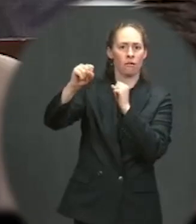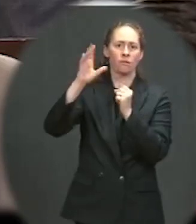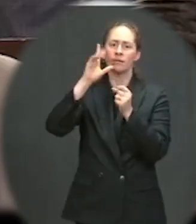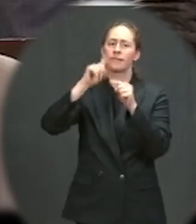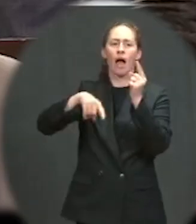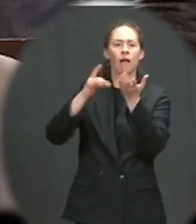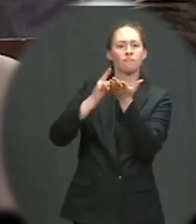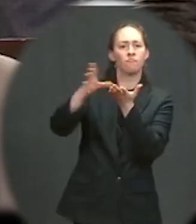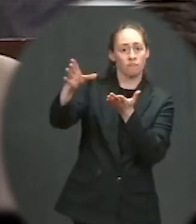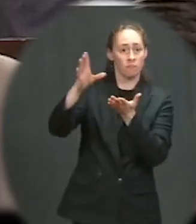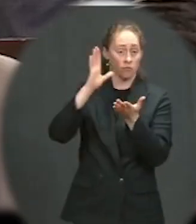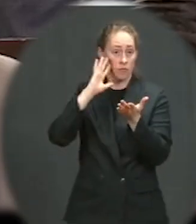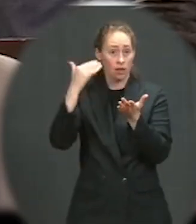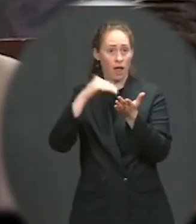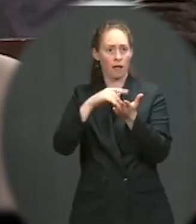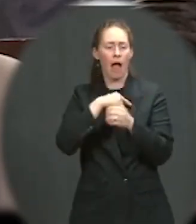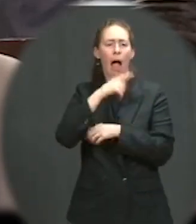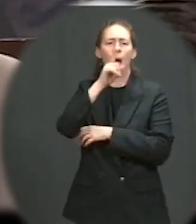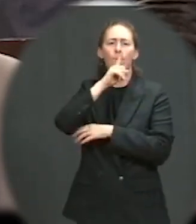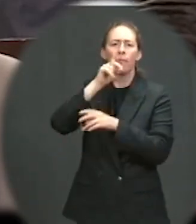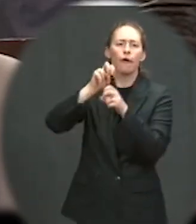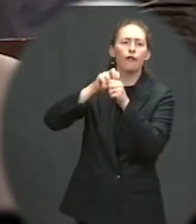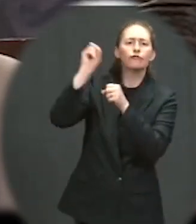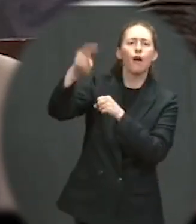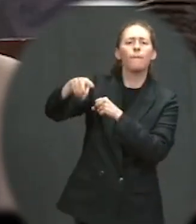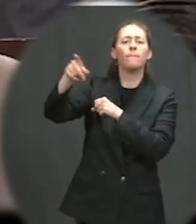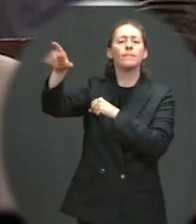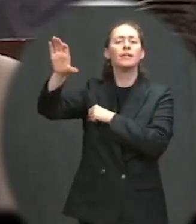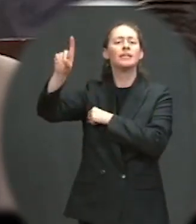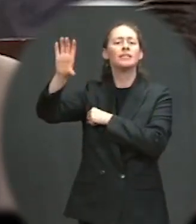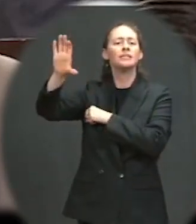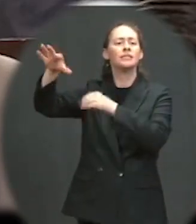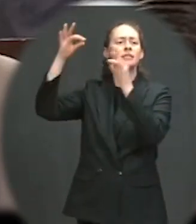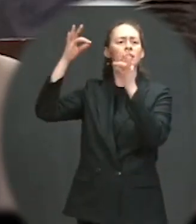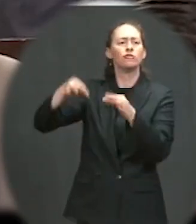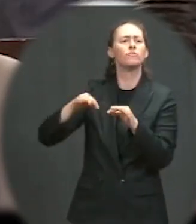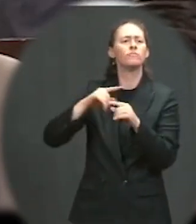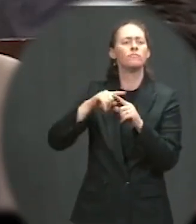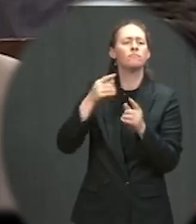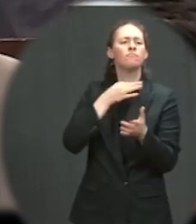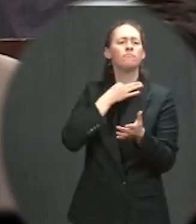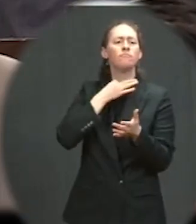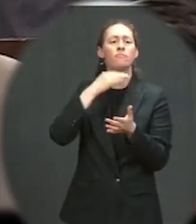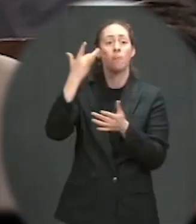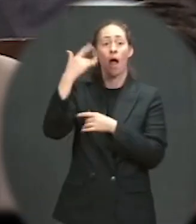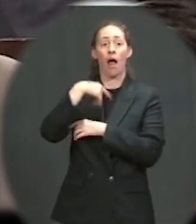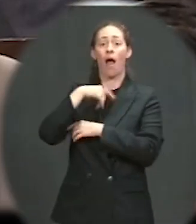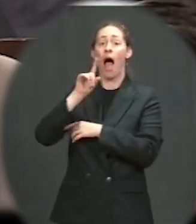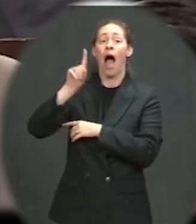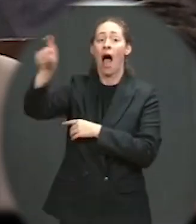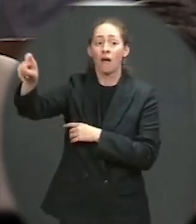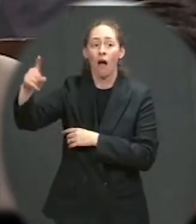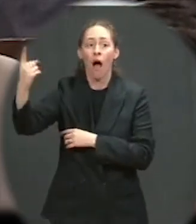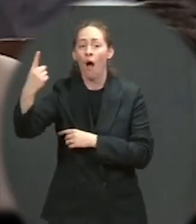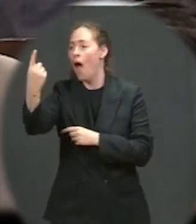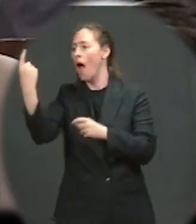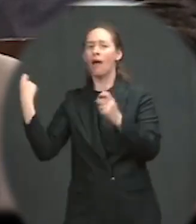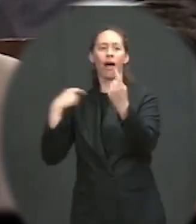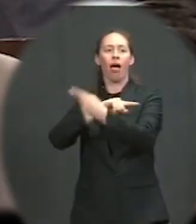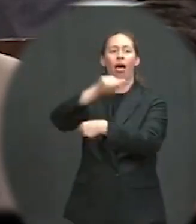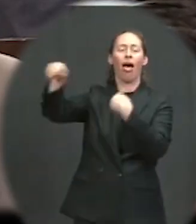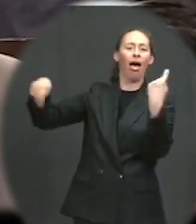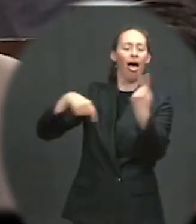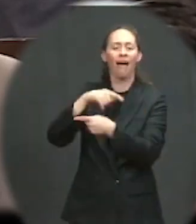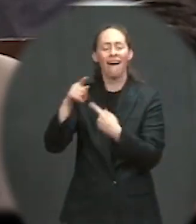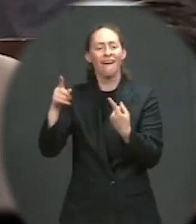CDC, but the CDC is punting all of our questions back to you. So is there anything you can tell us